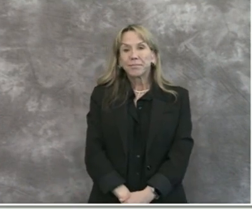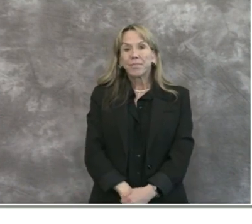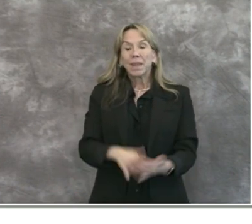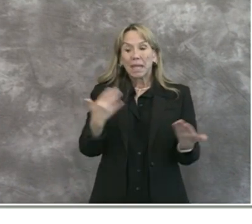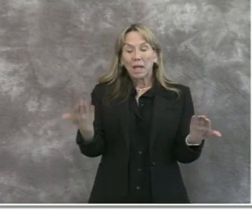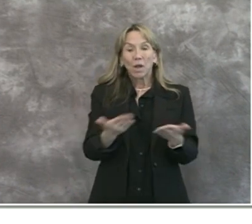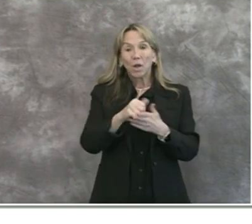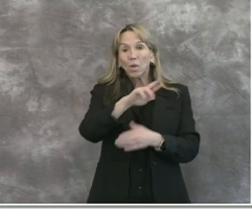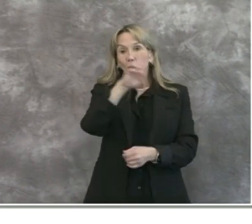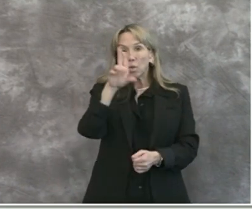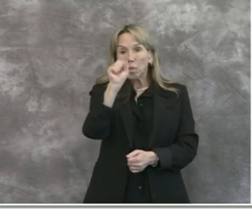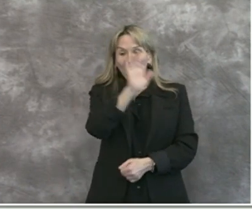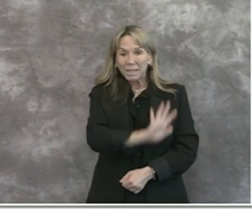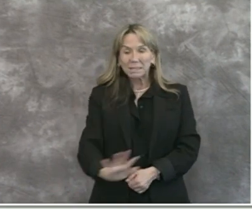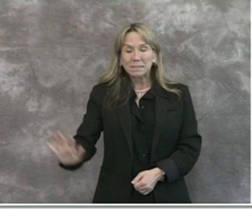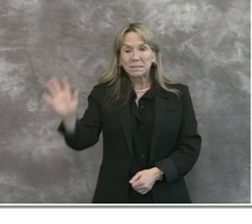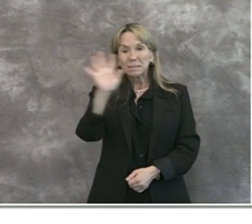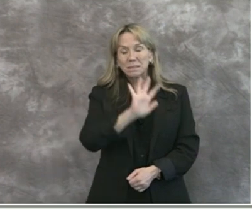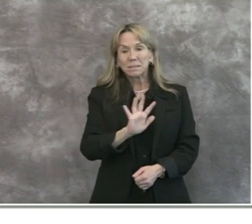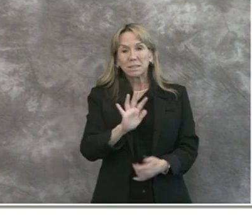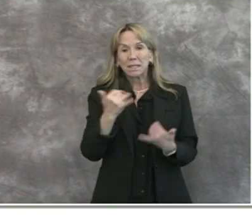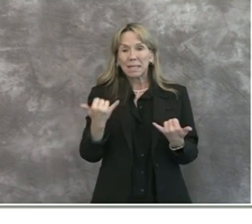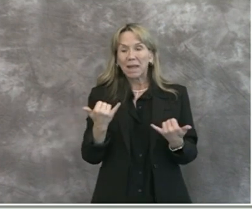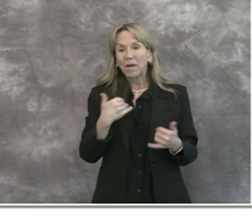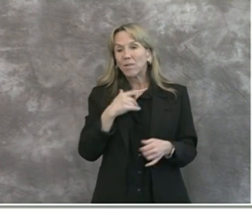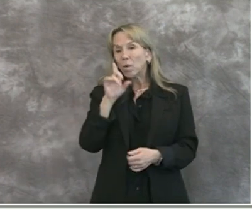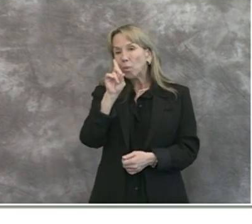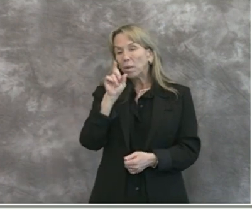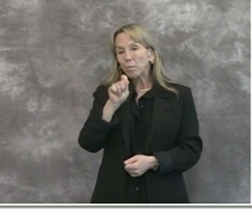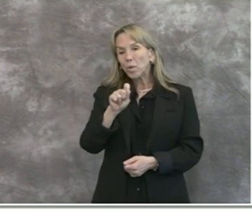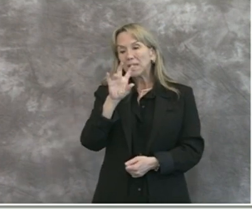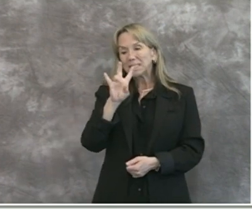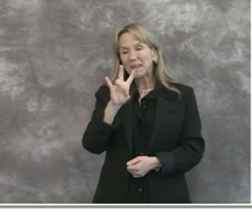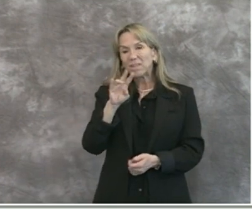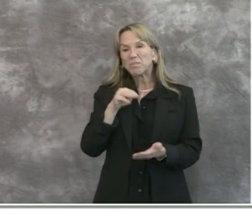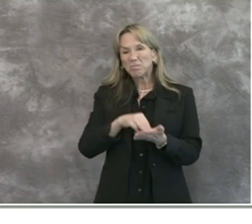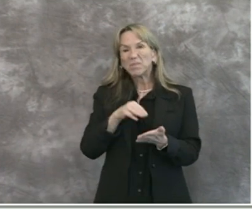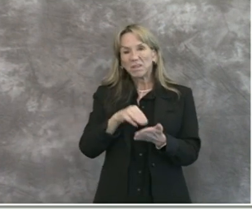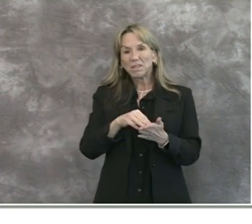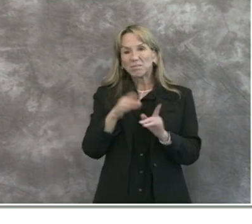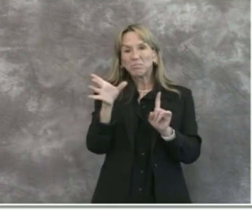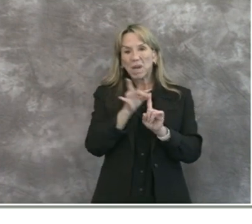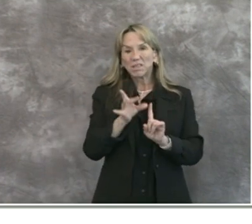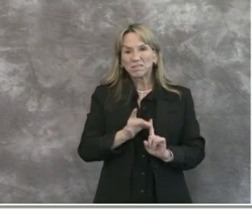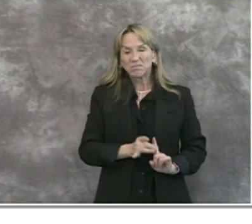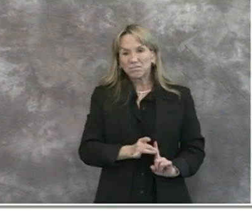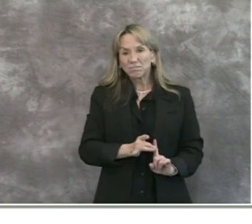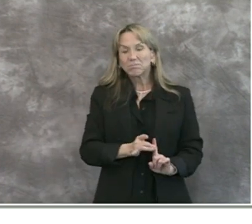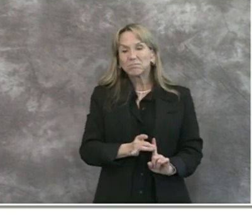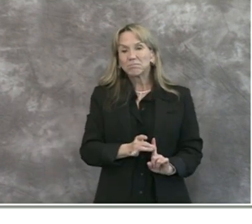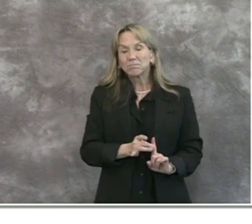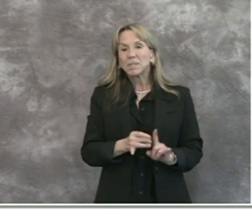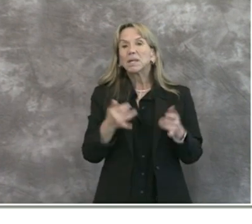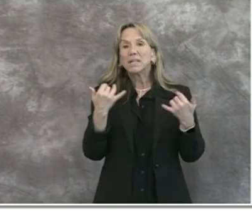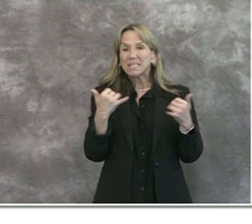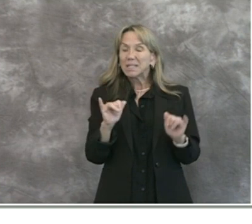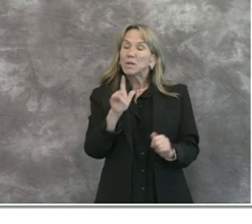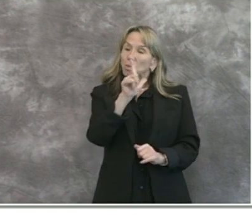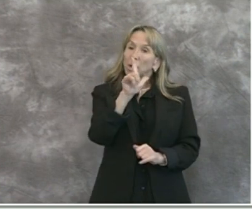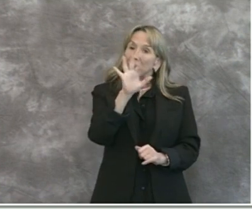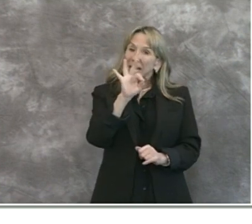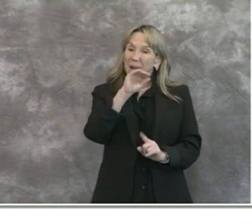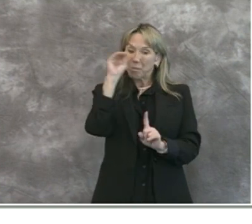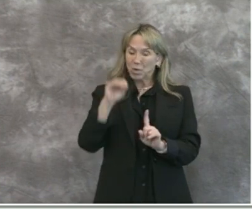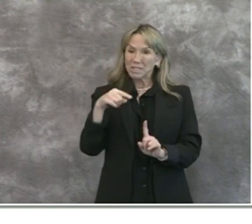Nationwide, the United States is reporting over 1.7 million positive cases, still 29%